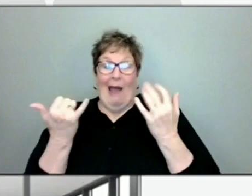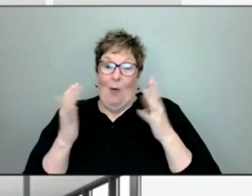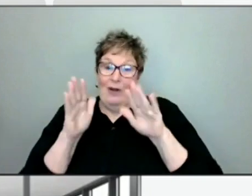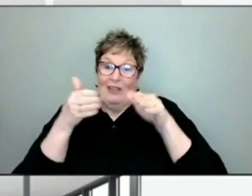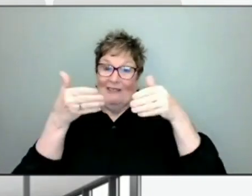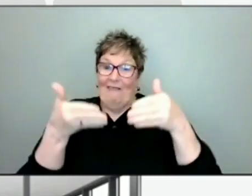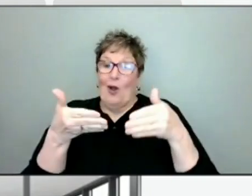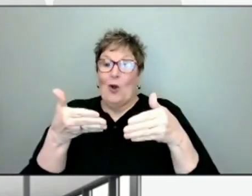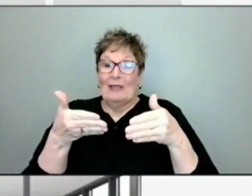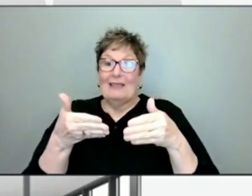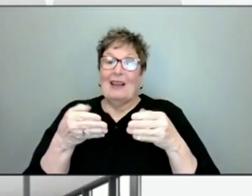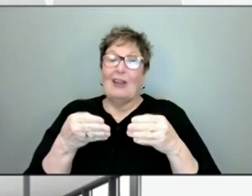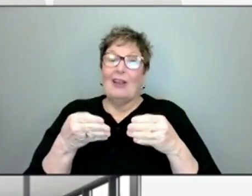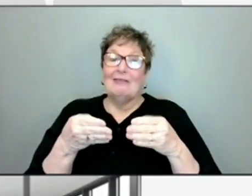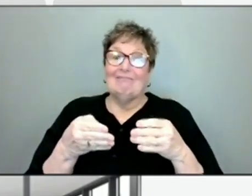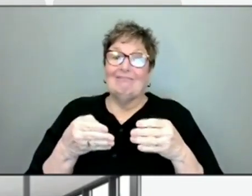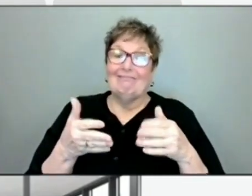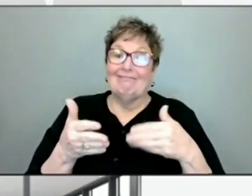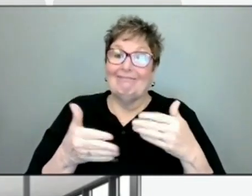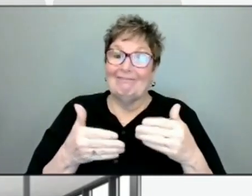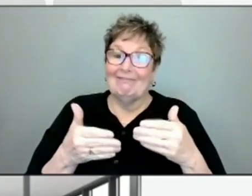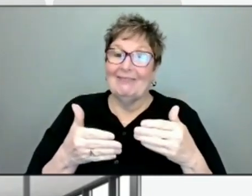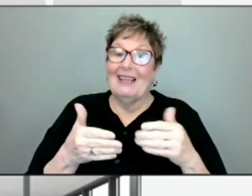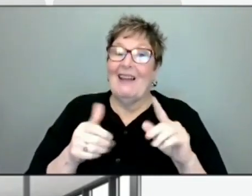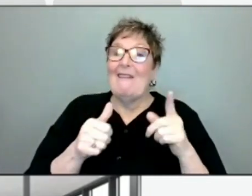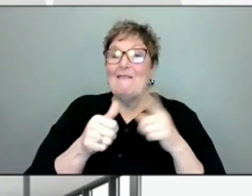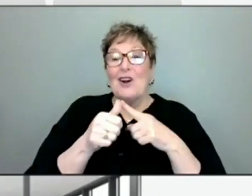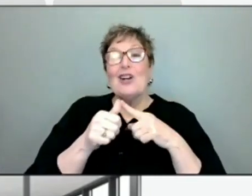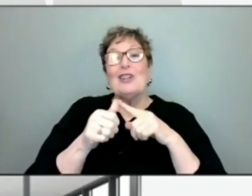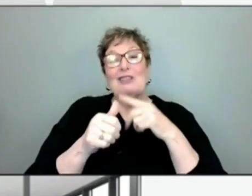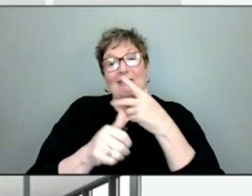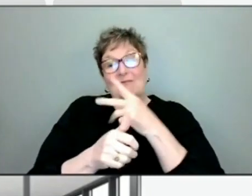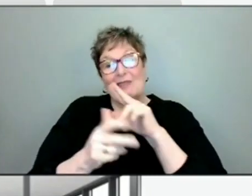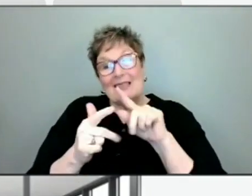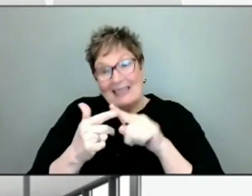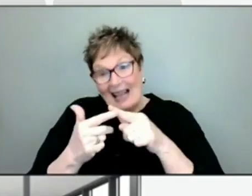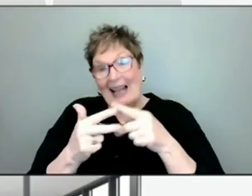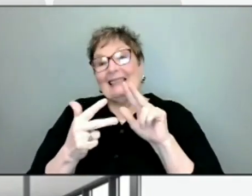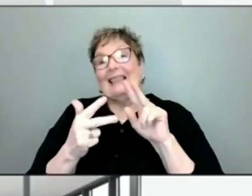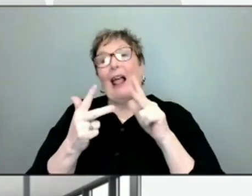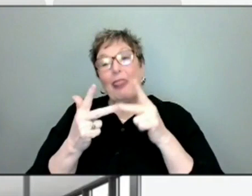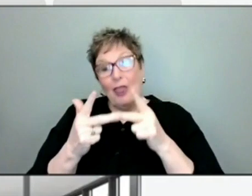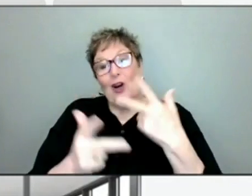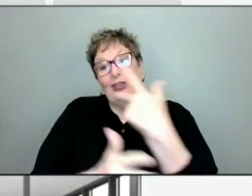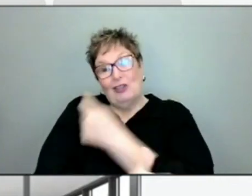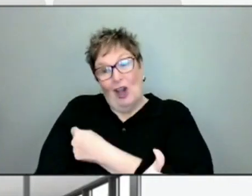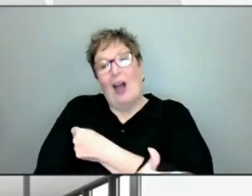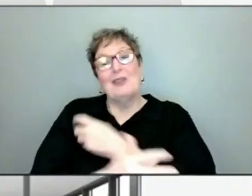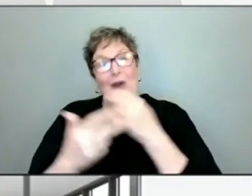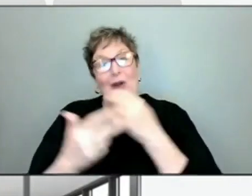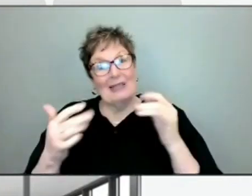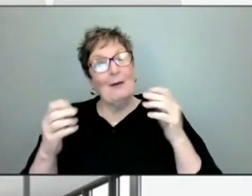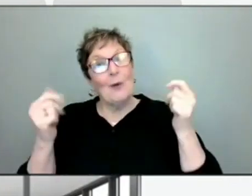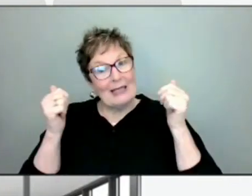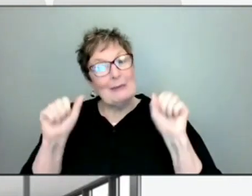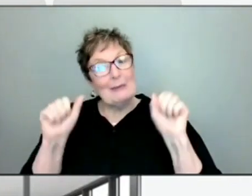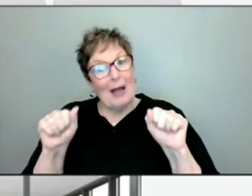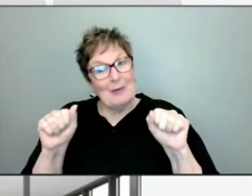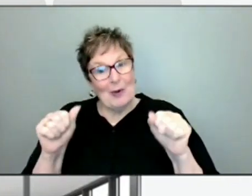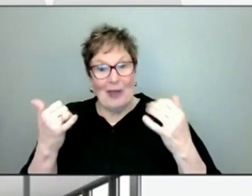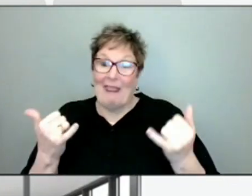first doses, second doses, and the boosters that we have in people's arms as quickly as we can.